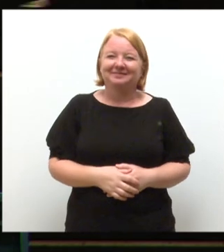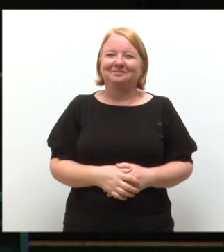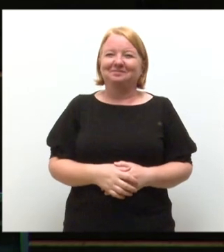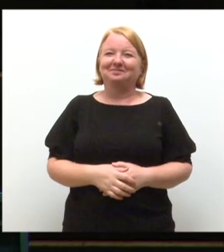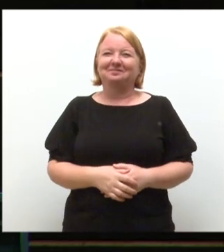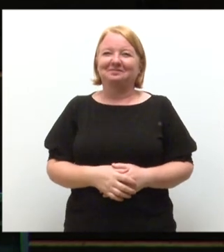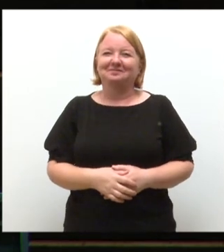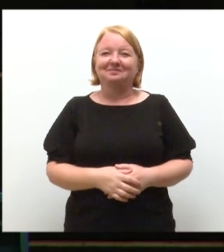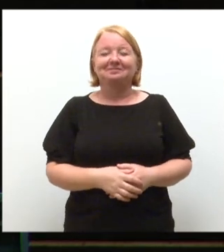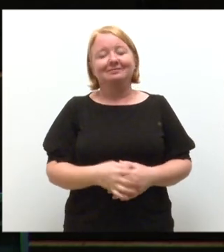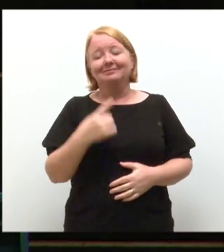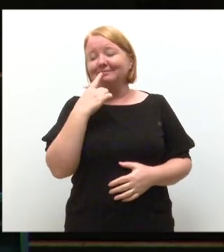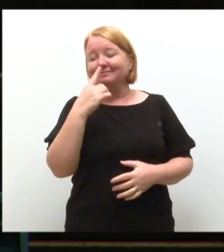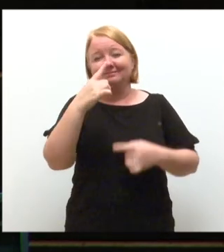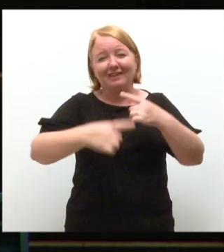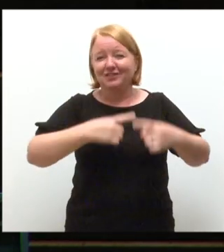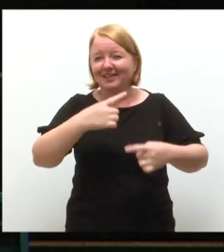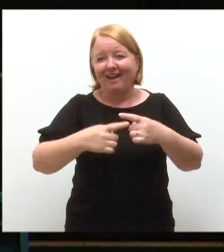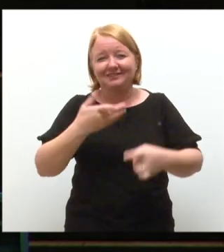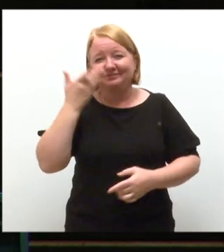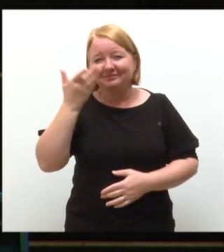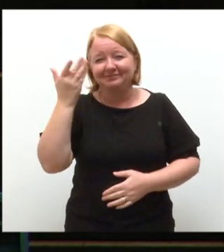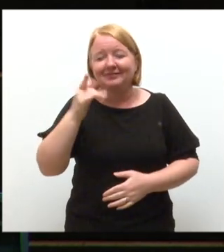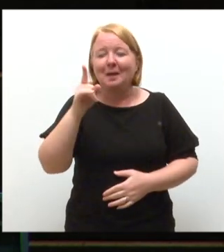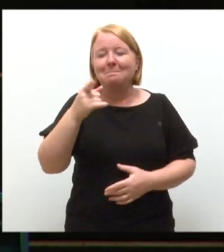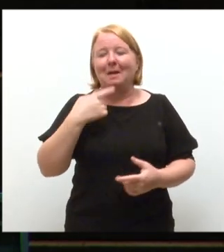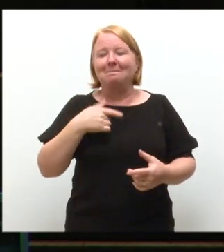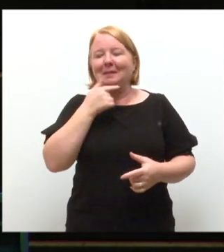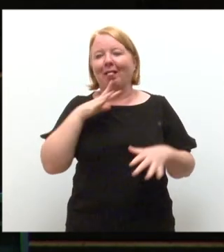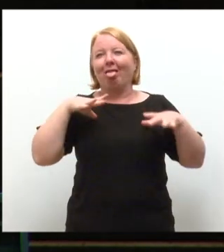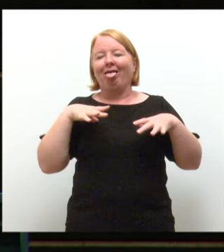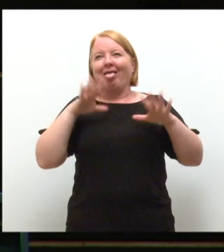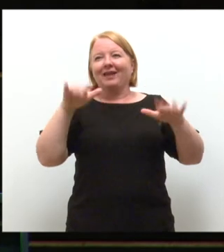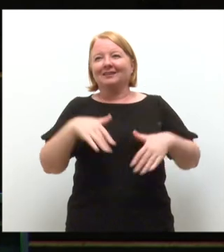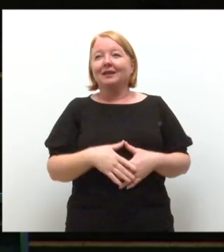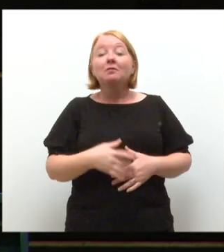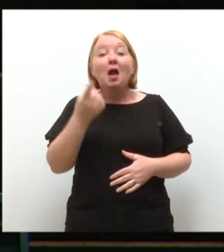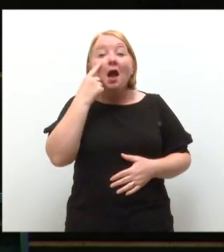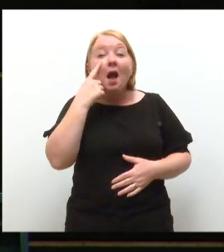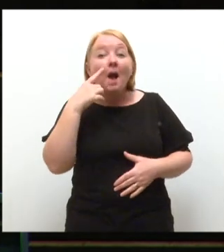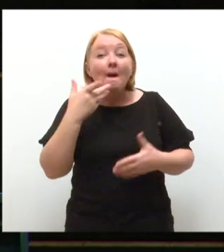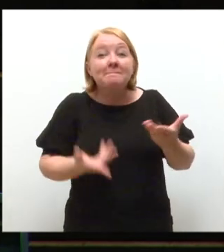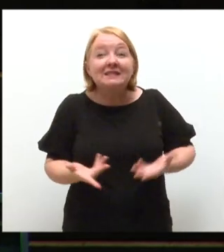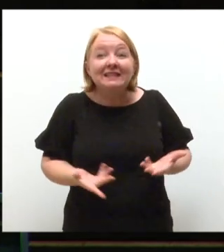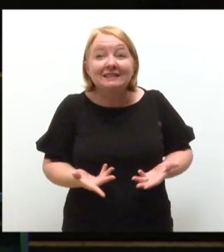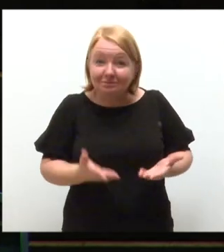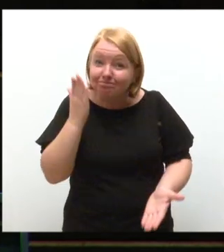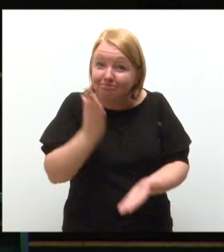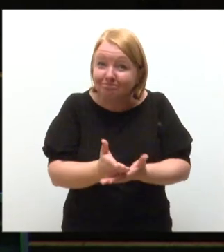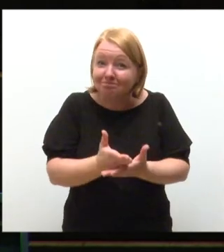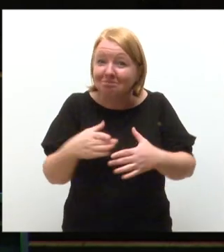Now I say this every year simply because it does break the ice, but I'm not touting for business, it really has happened.